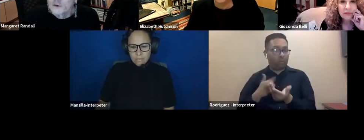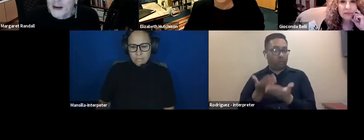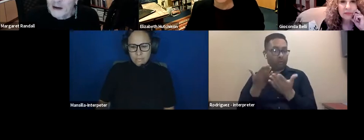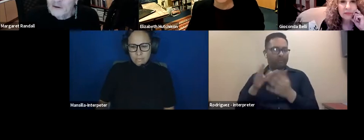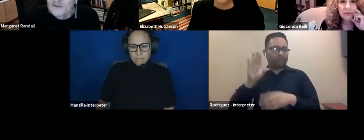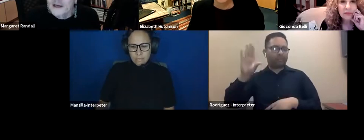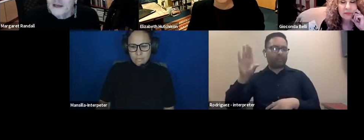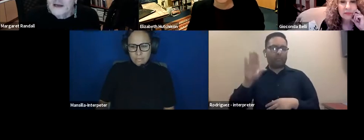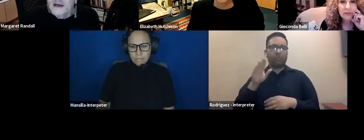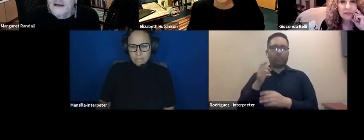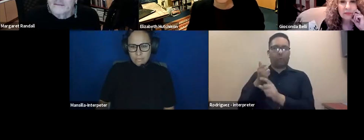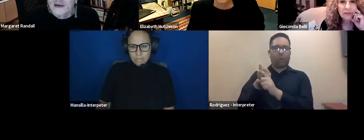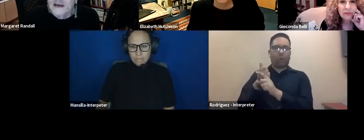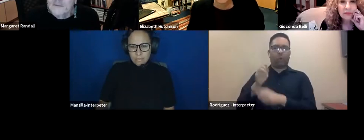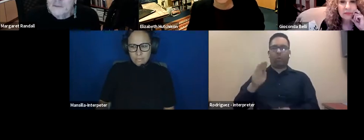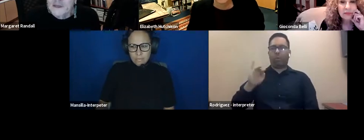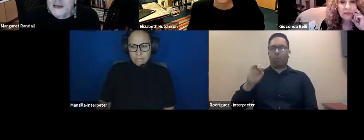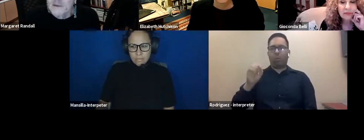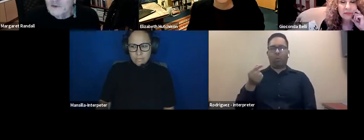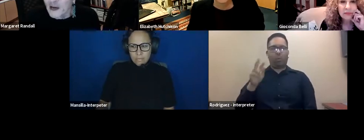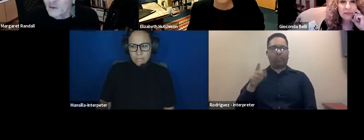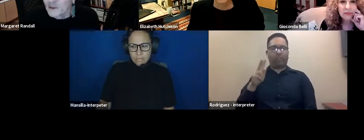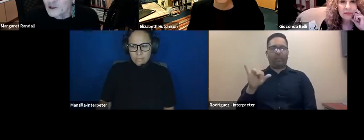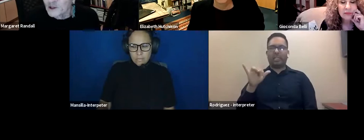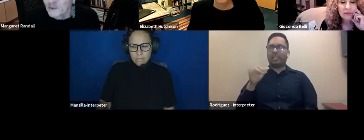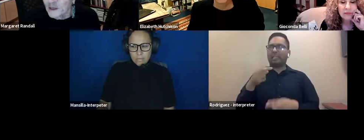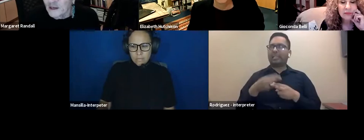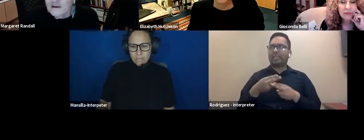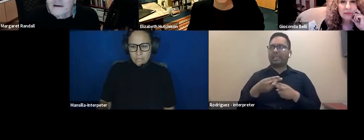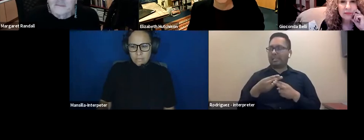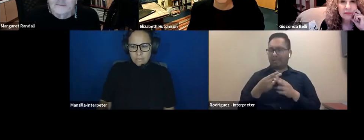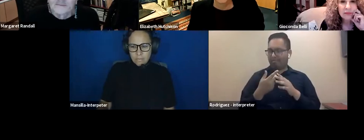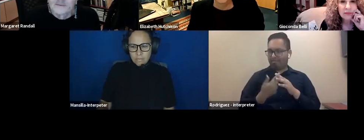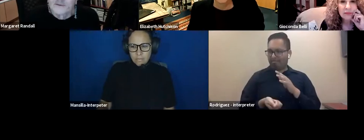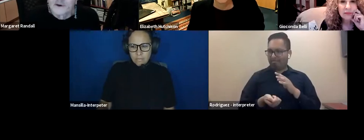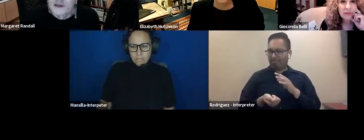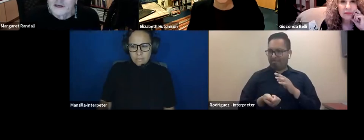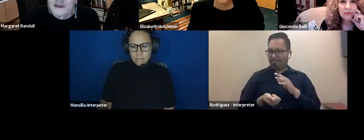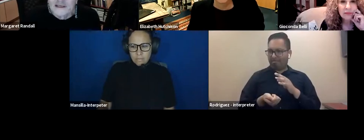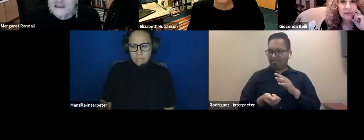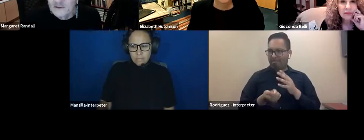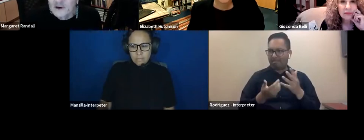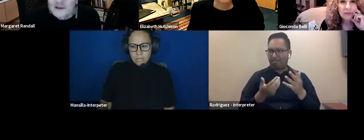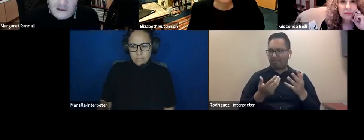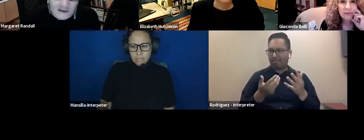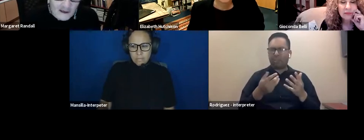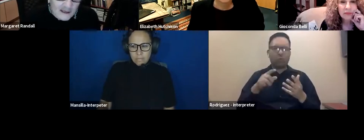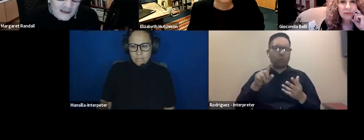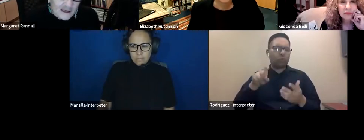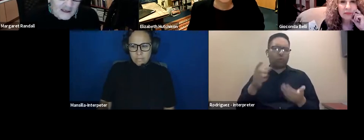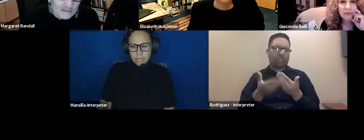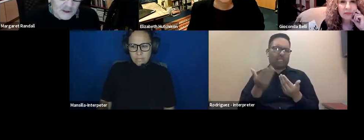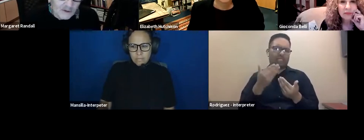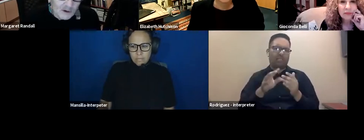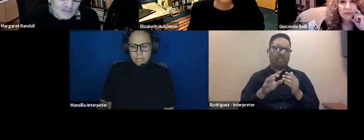autobiography. I can't remember the name of it now, but it should be very easy to find online.